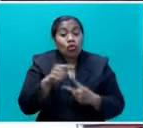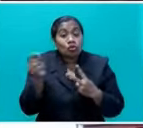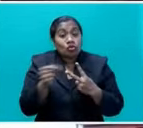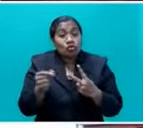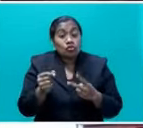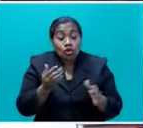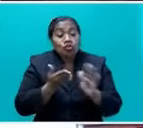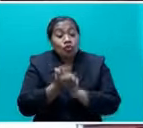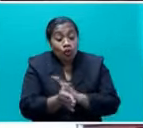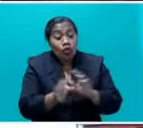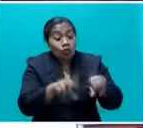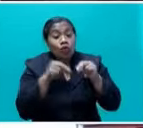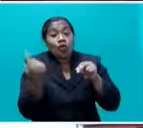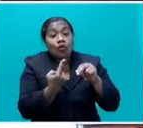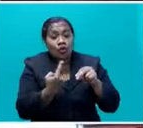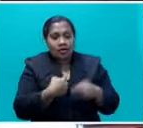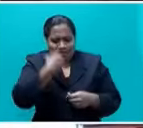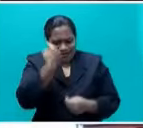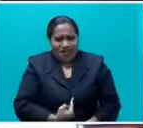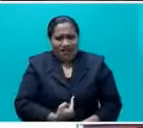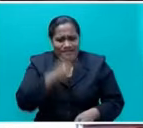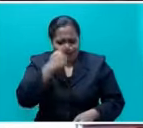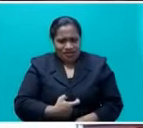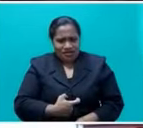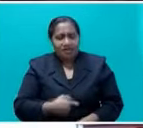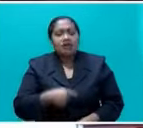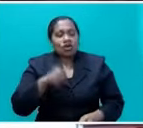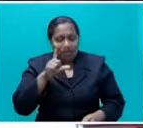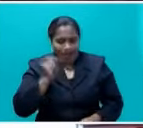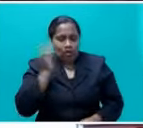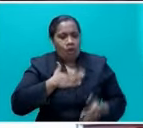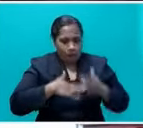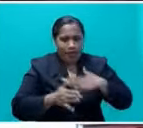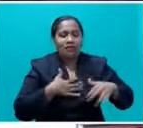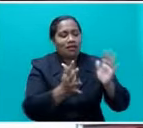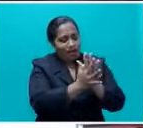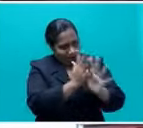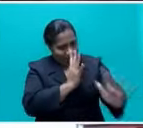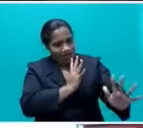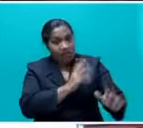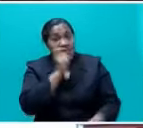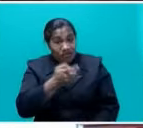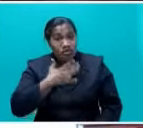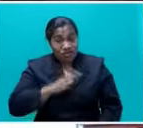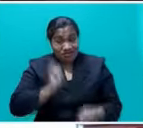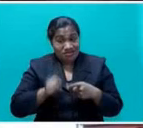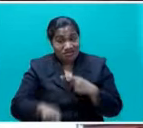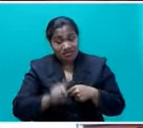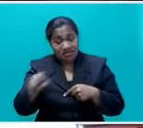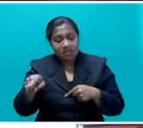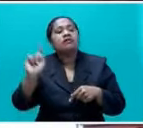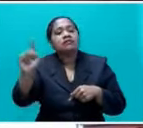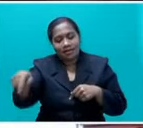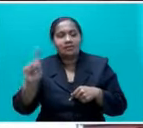full 360 if they had patience and wanted the cash and lined up. If you want to go and do something dodgy, you want to go to a dodgy dealer, that's